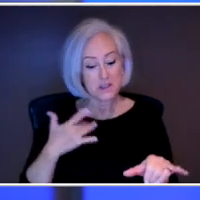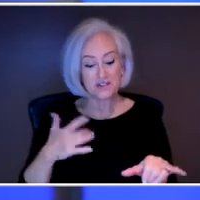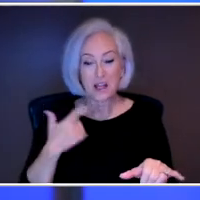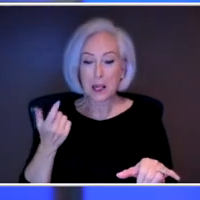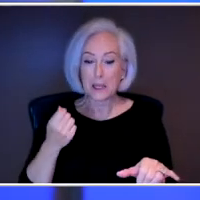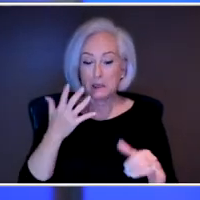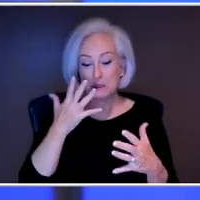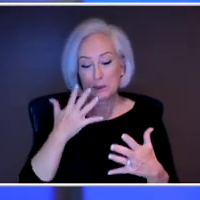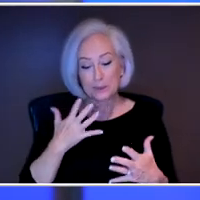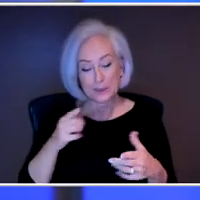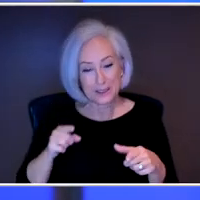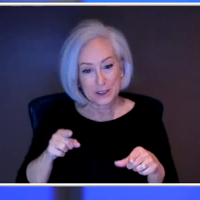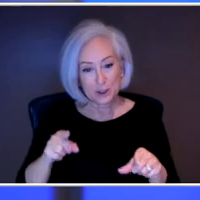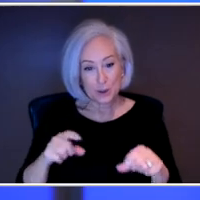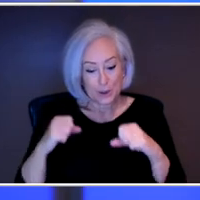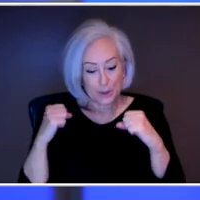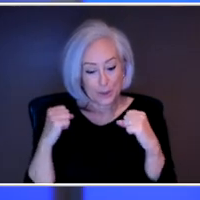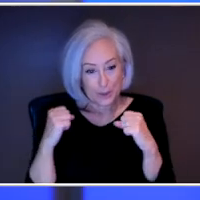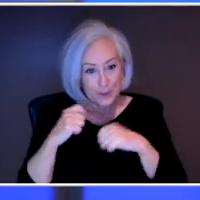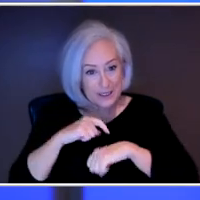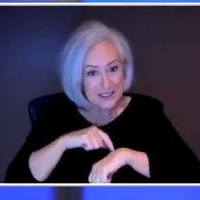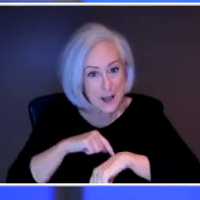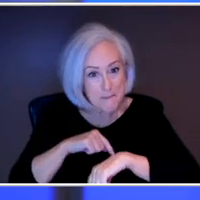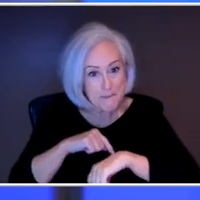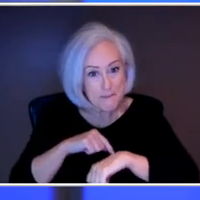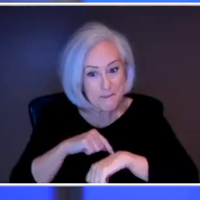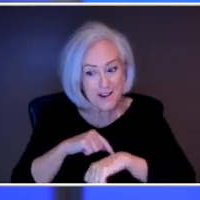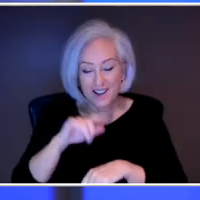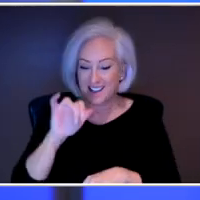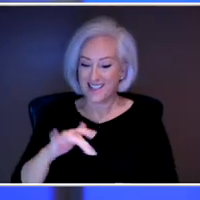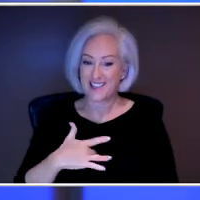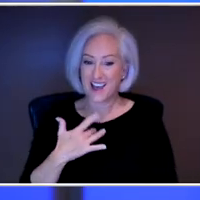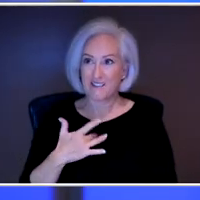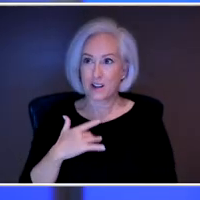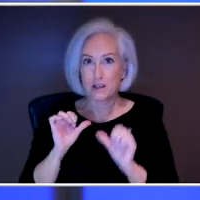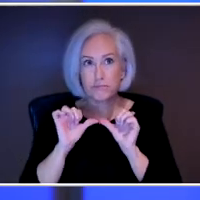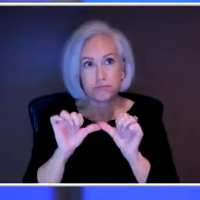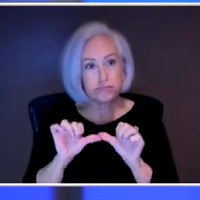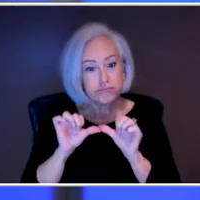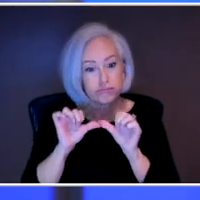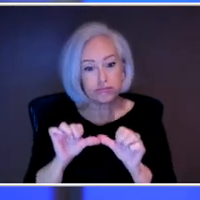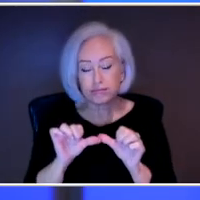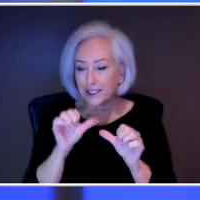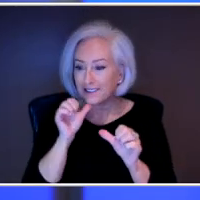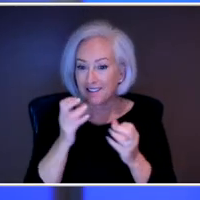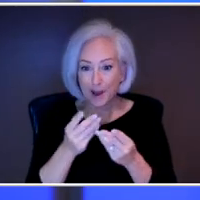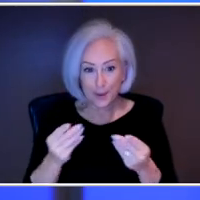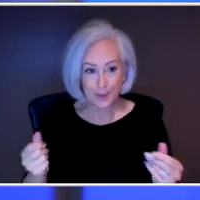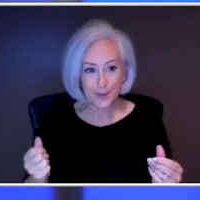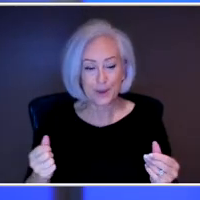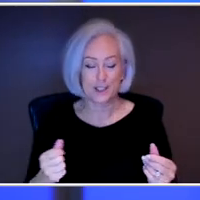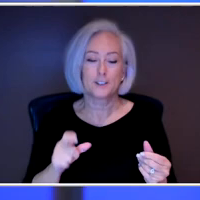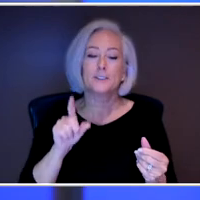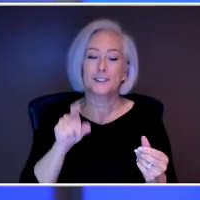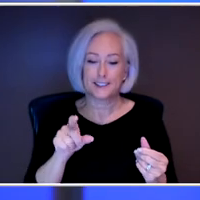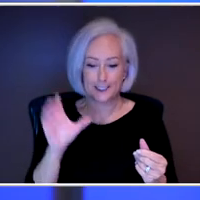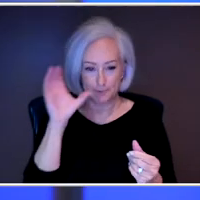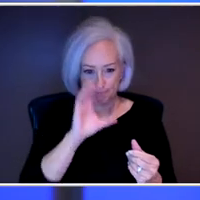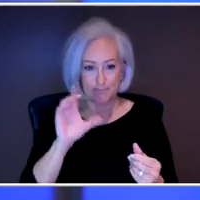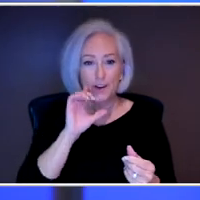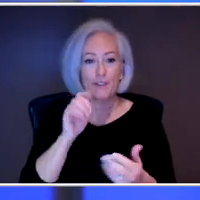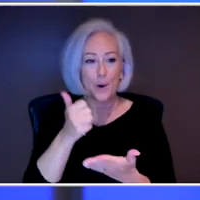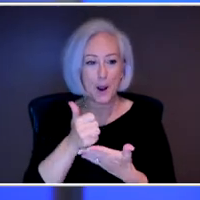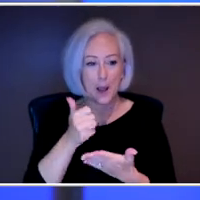but when that feeling simply won't go away, it is important to seek help. Today, we're exploring seasonal depression, sometimes